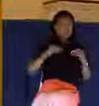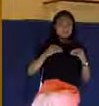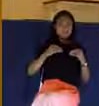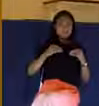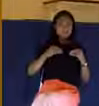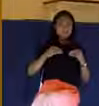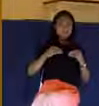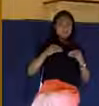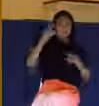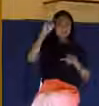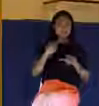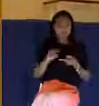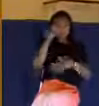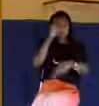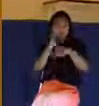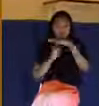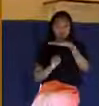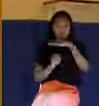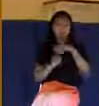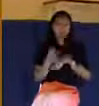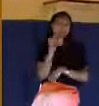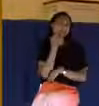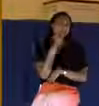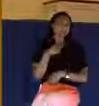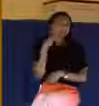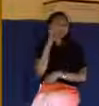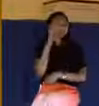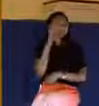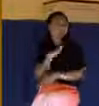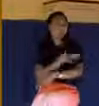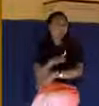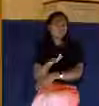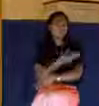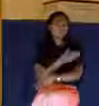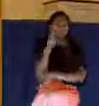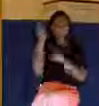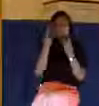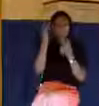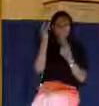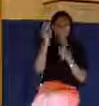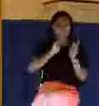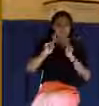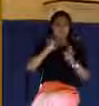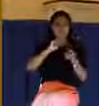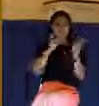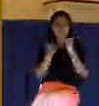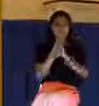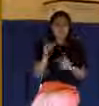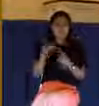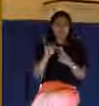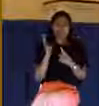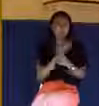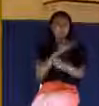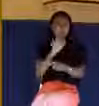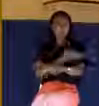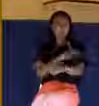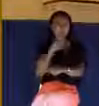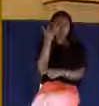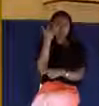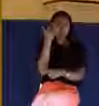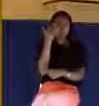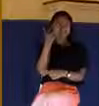Recently, I was listening to a hymn and wondering why people tamper with the words of our hymns. It really bothers me.